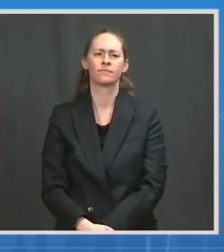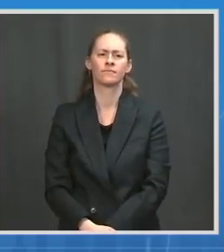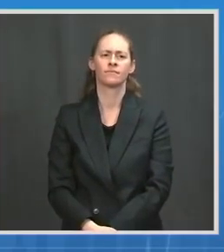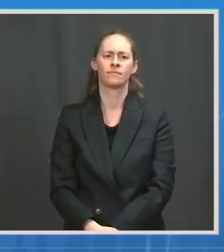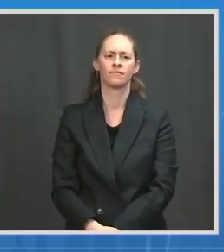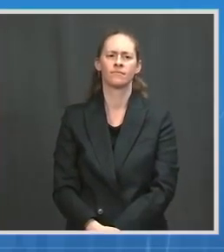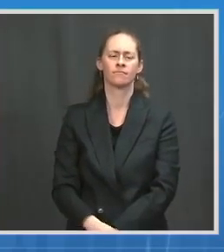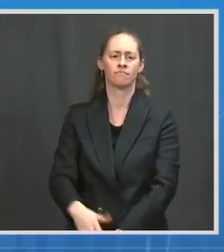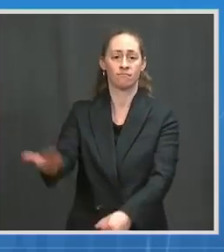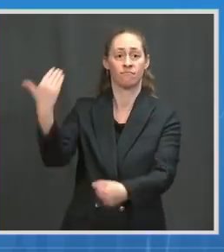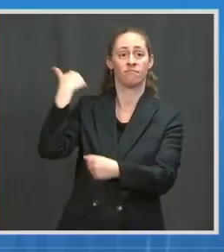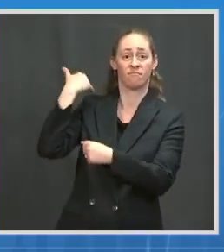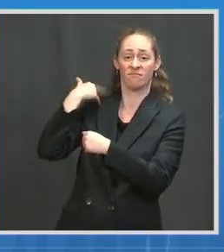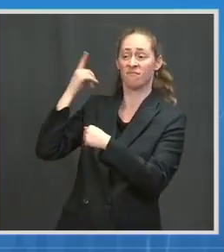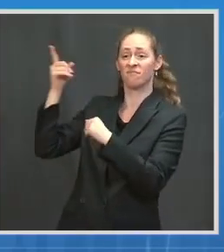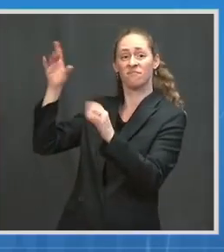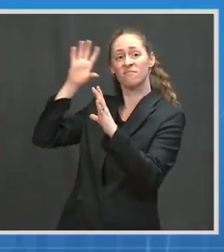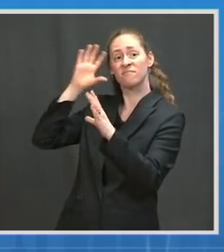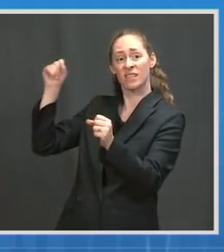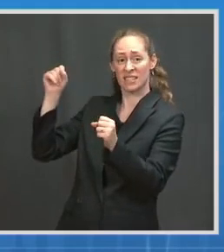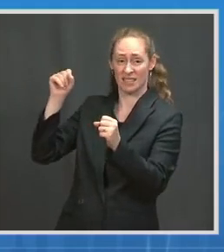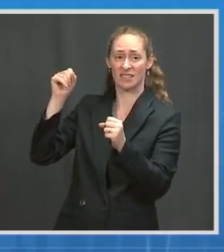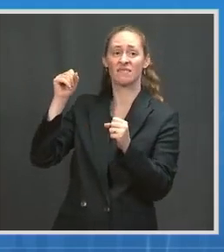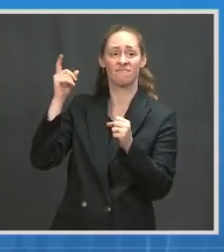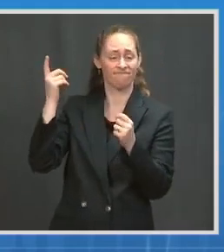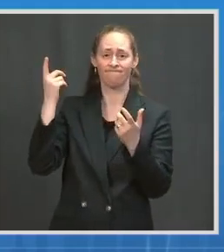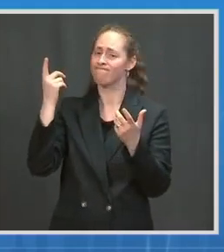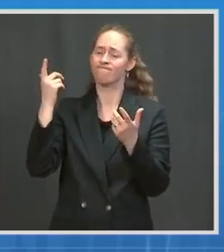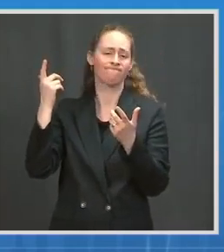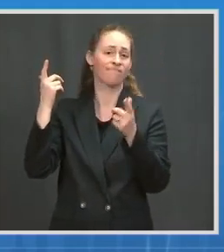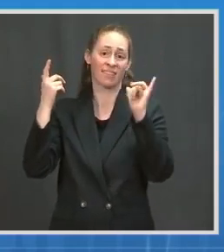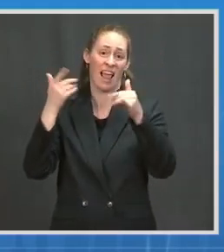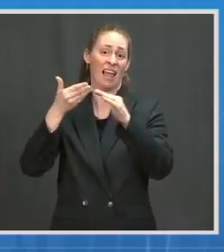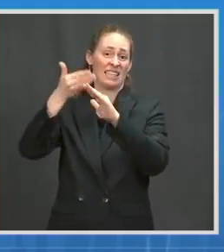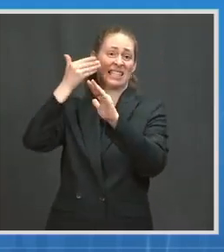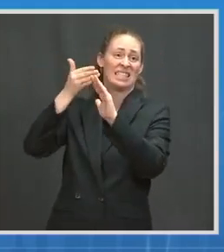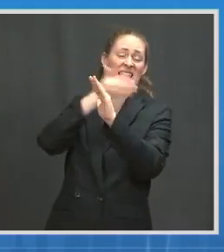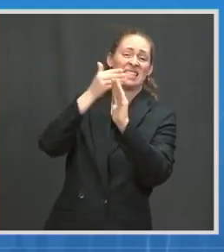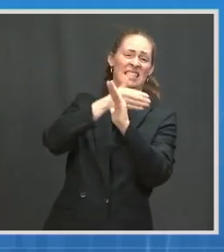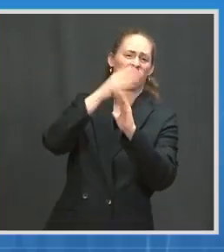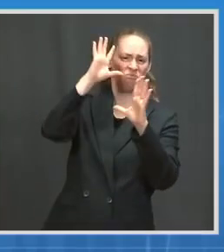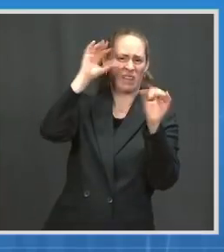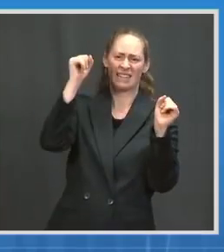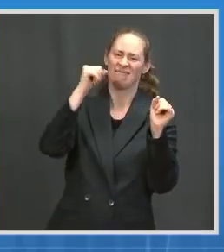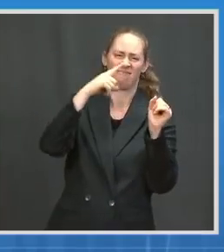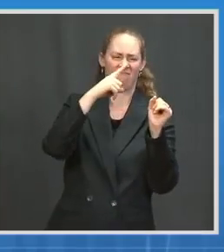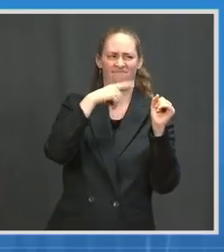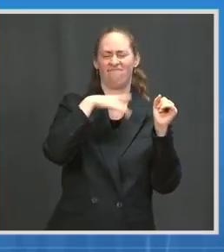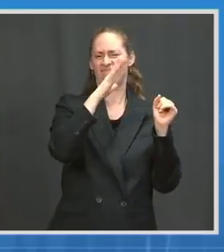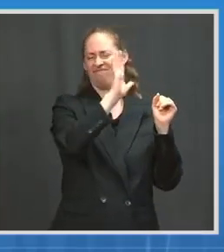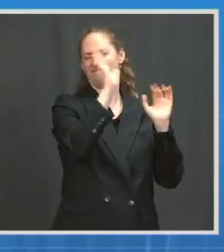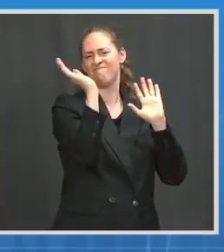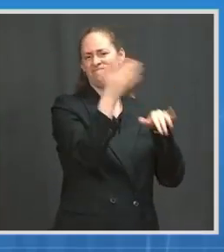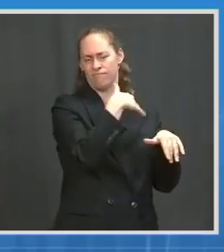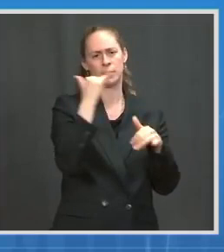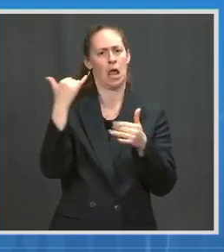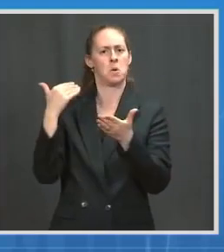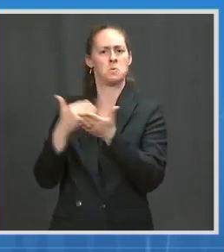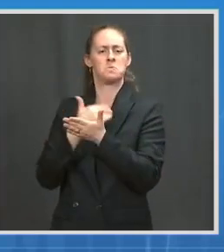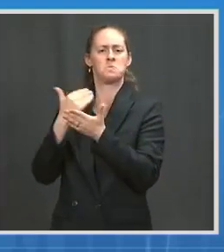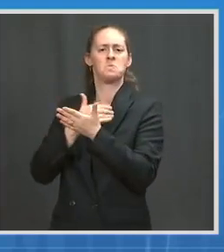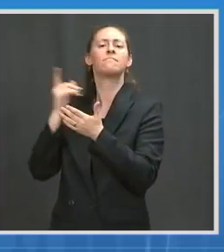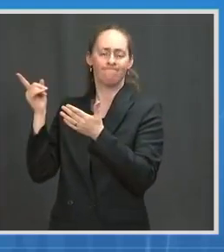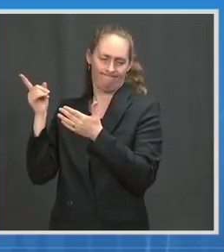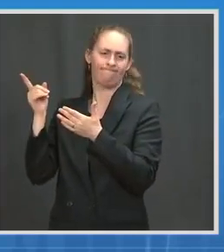that type of export. We've lifted that. And just to review some of the bidding so